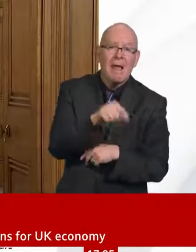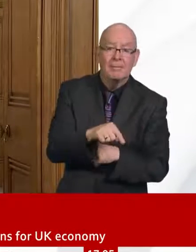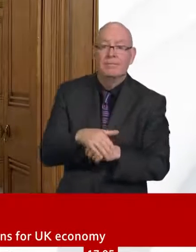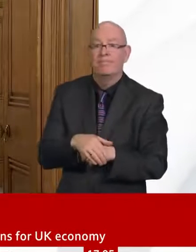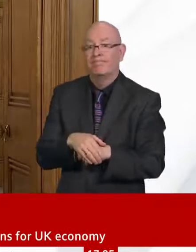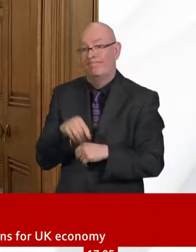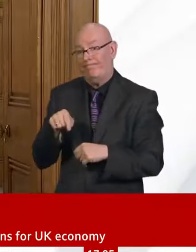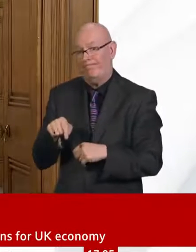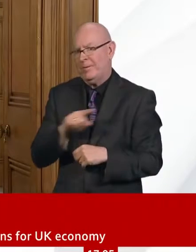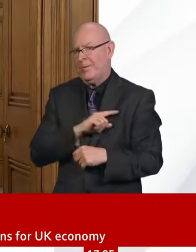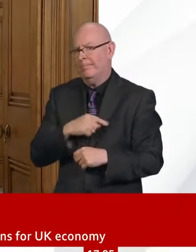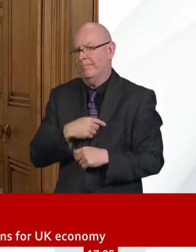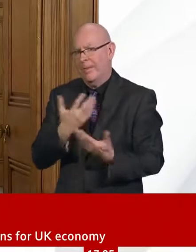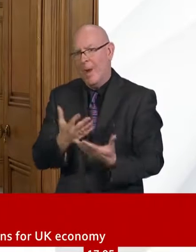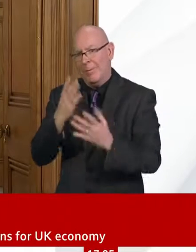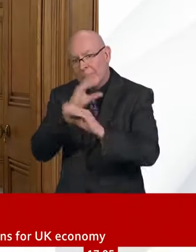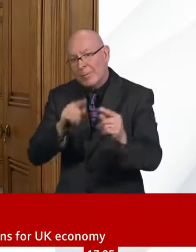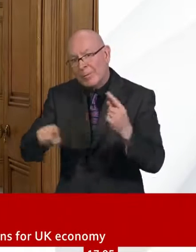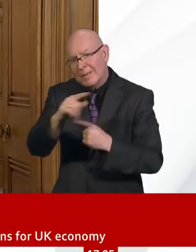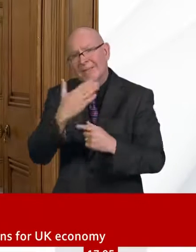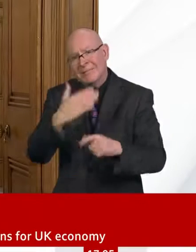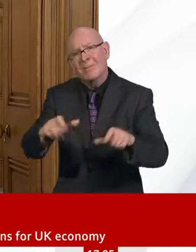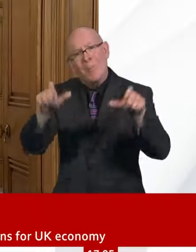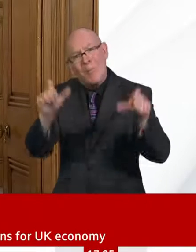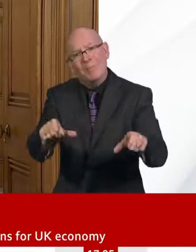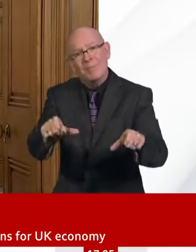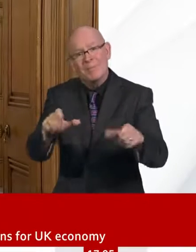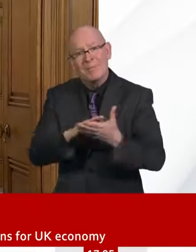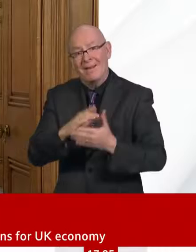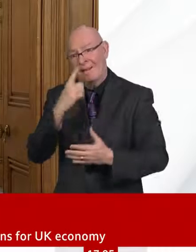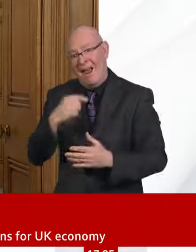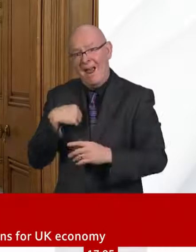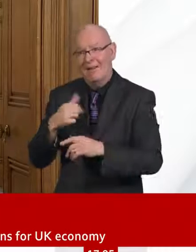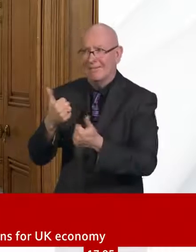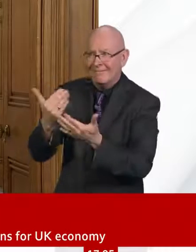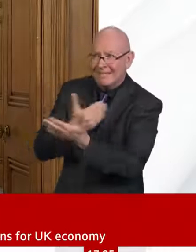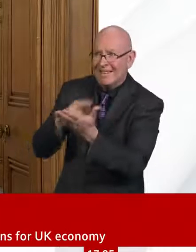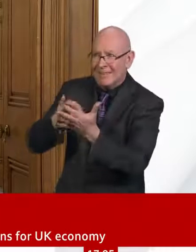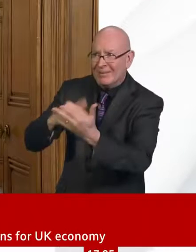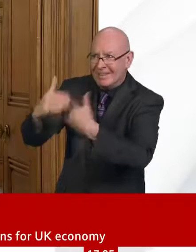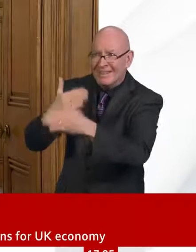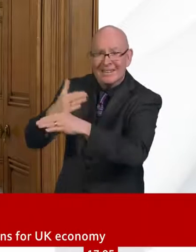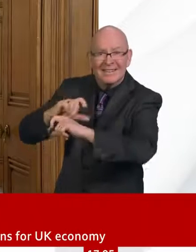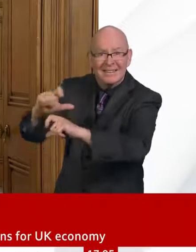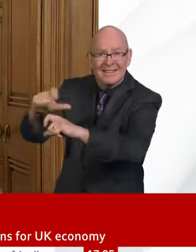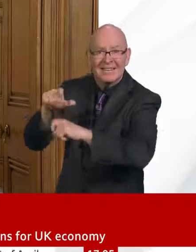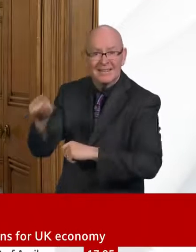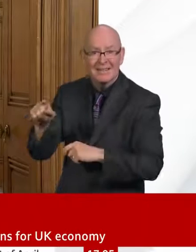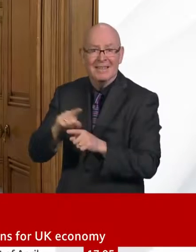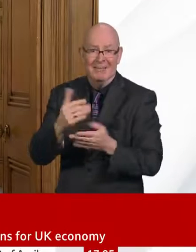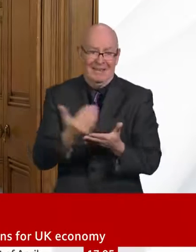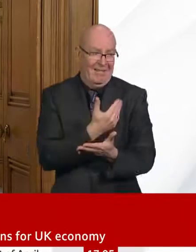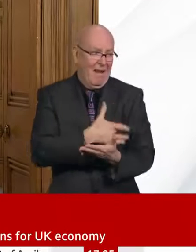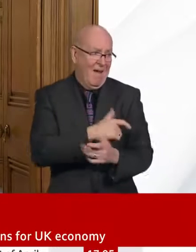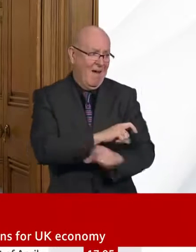,873 people testing positive. 19,706 people in the